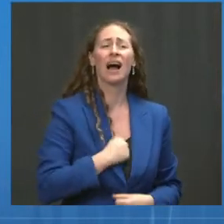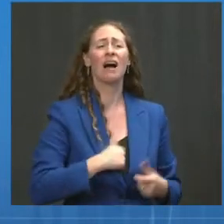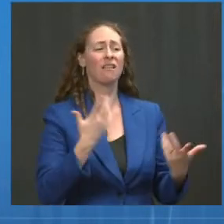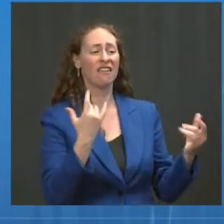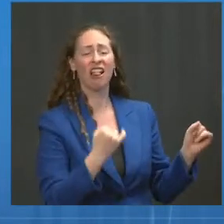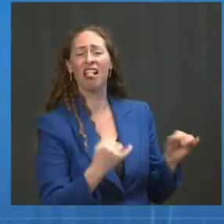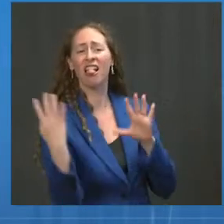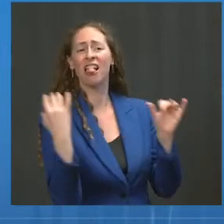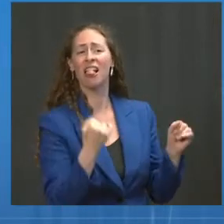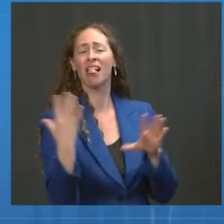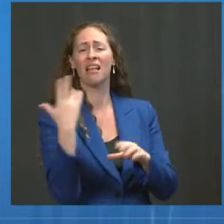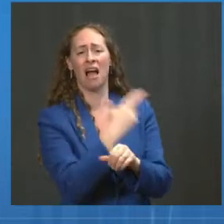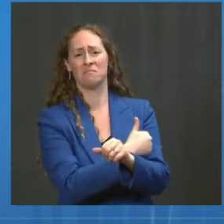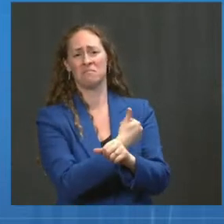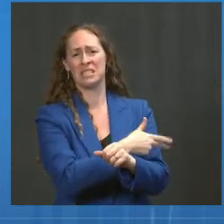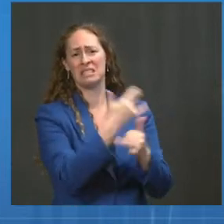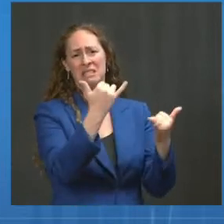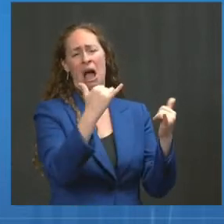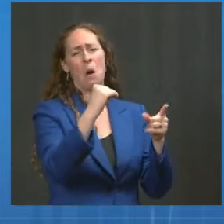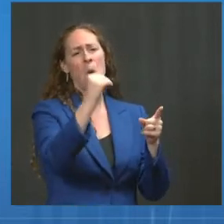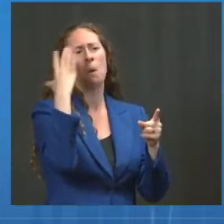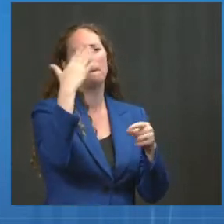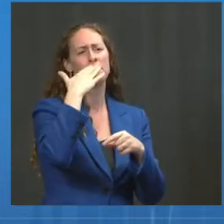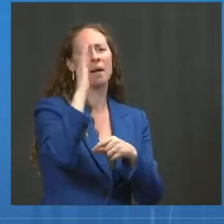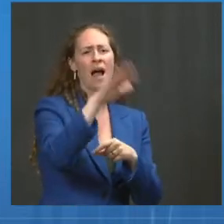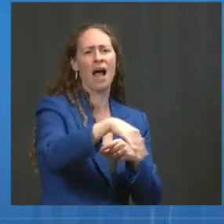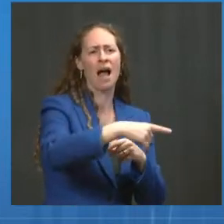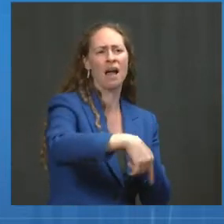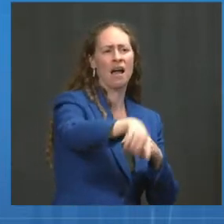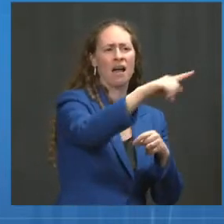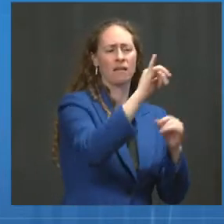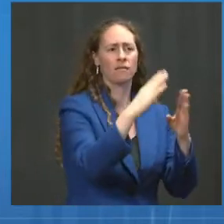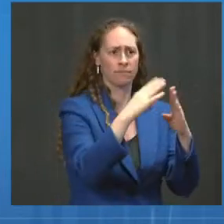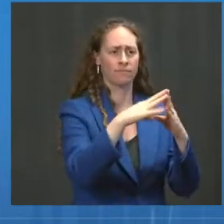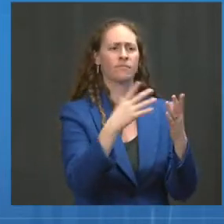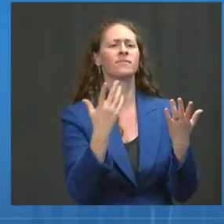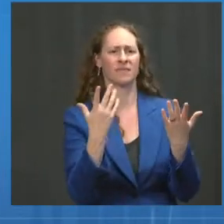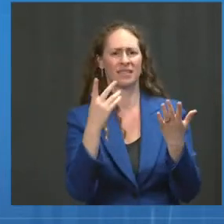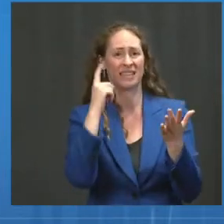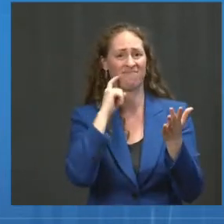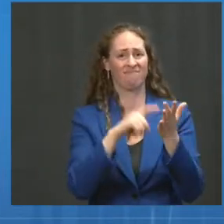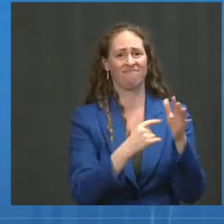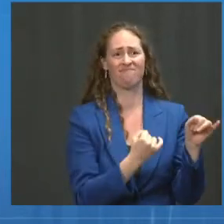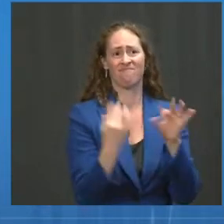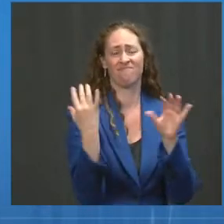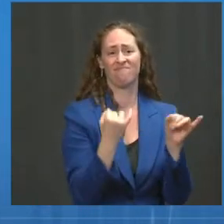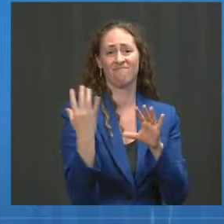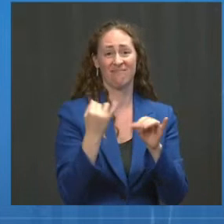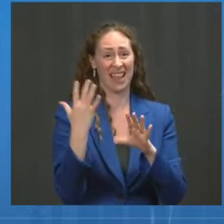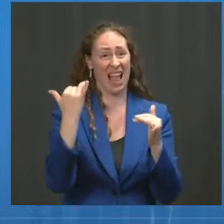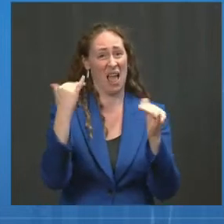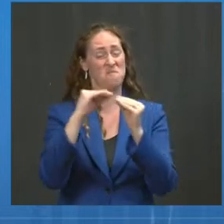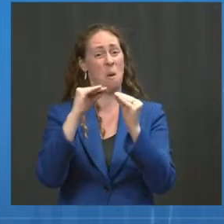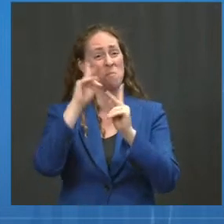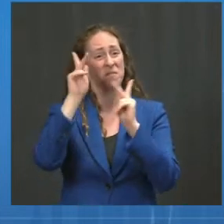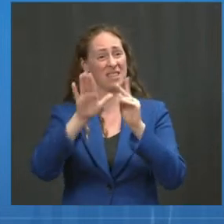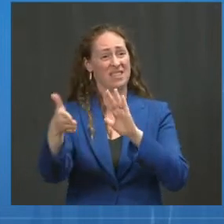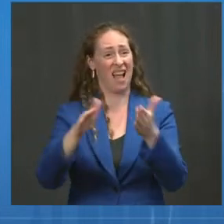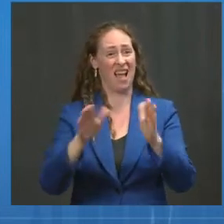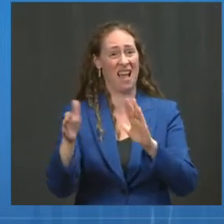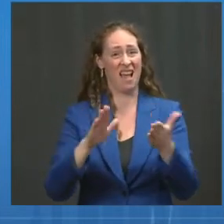the data are showing us that the more people who are in the hospital and tragically, more people are dying of COVID-19.